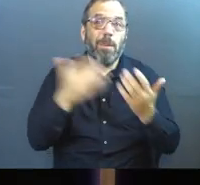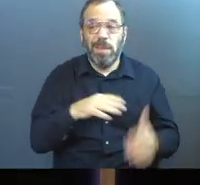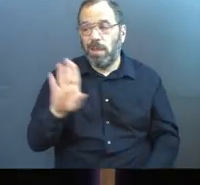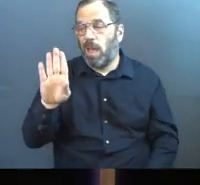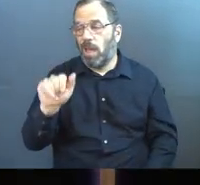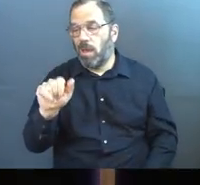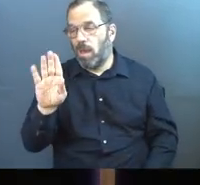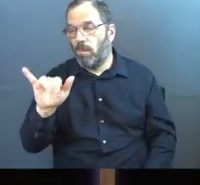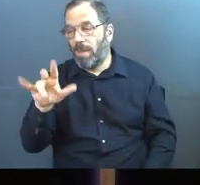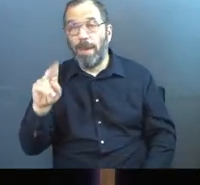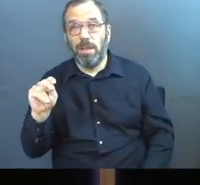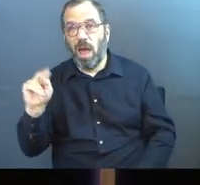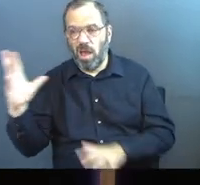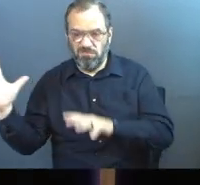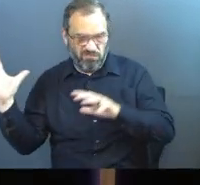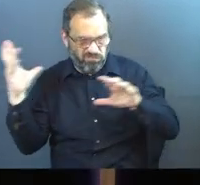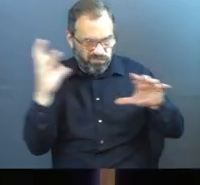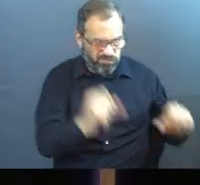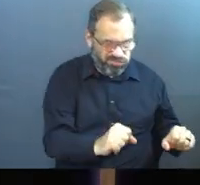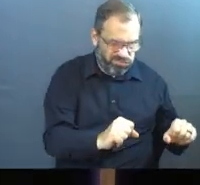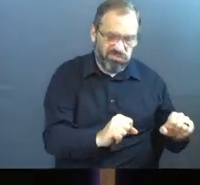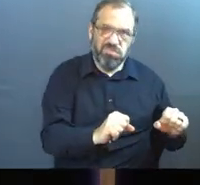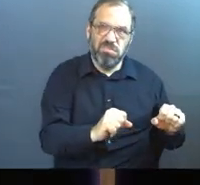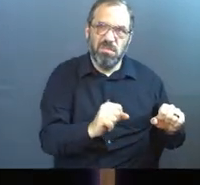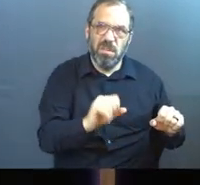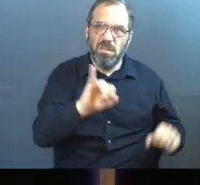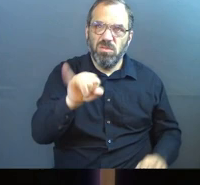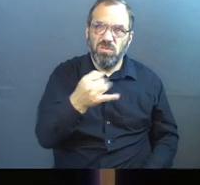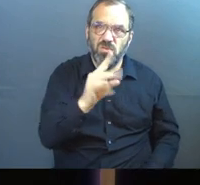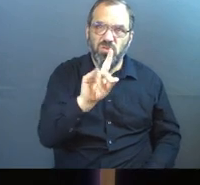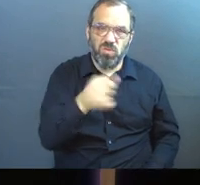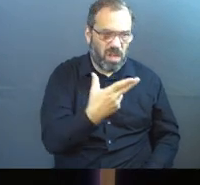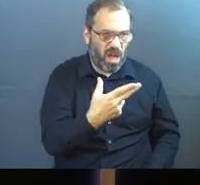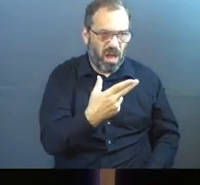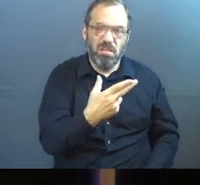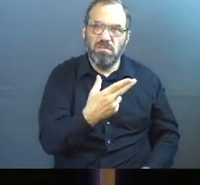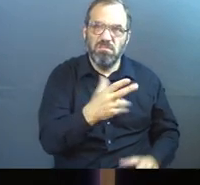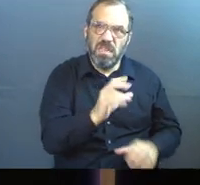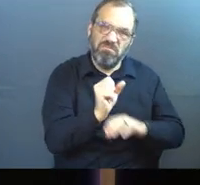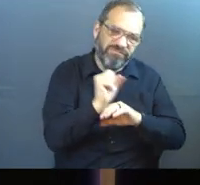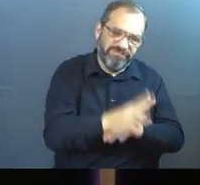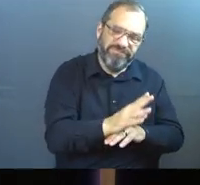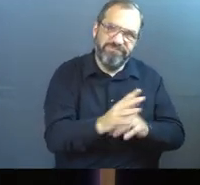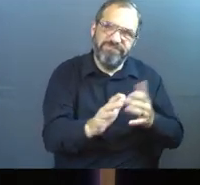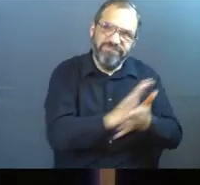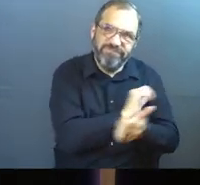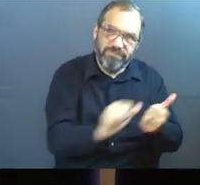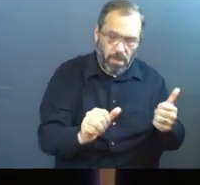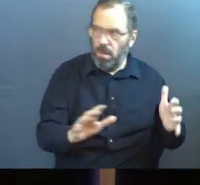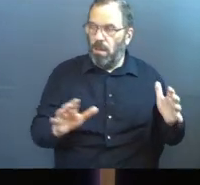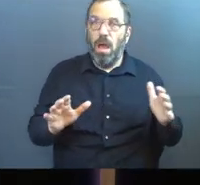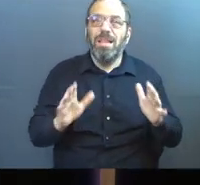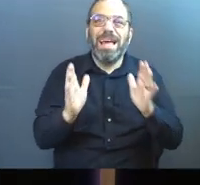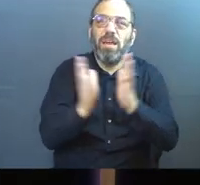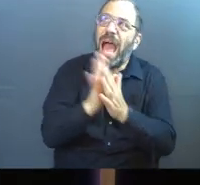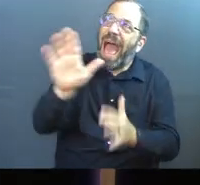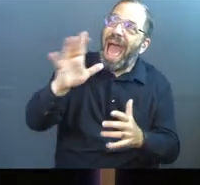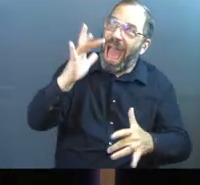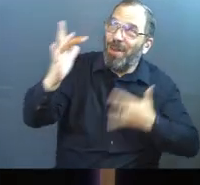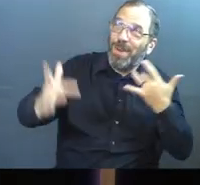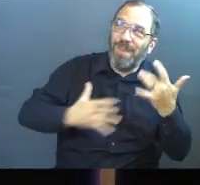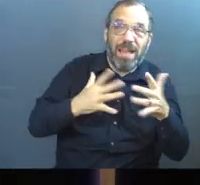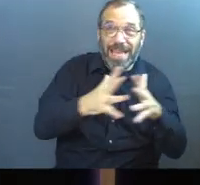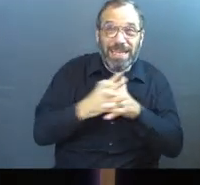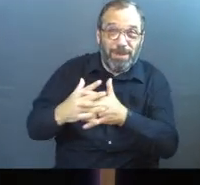called Babylon in with its army to overtake and defeat Judah. So it's like if you were asking for revival